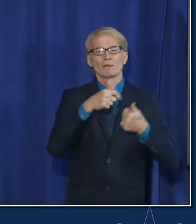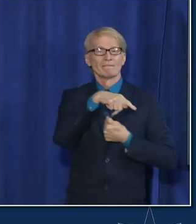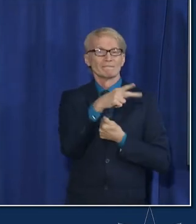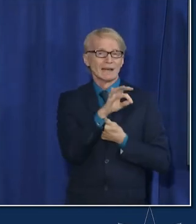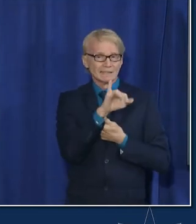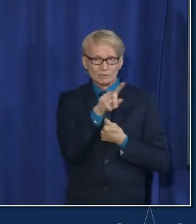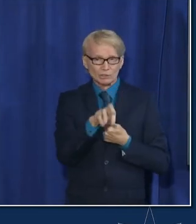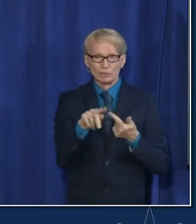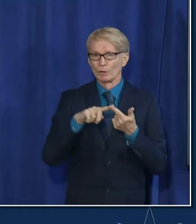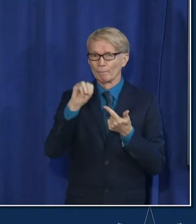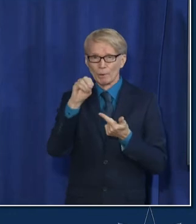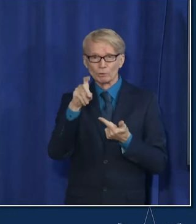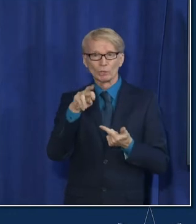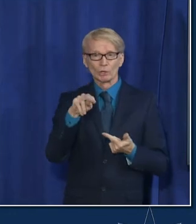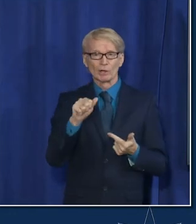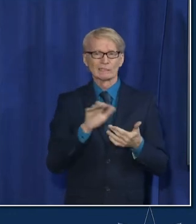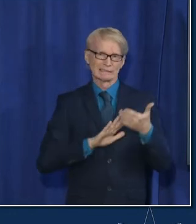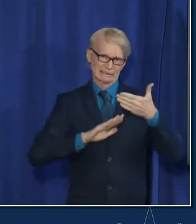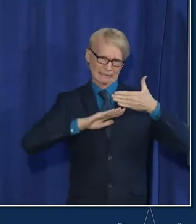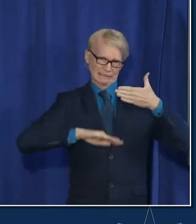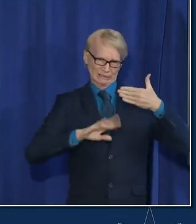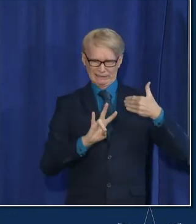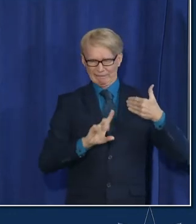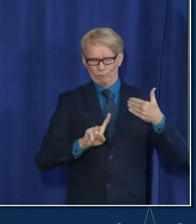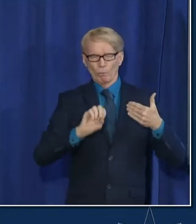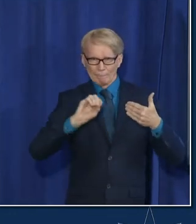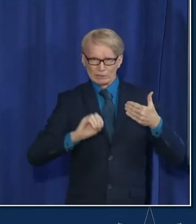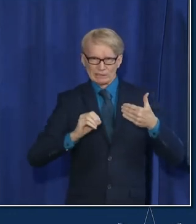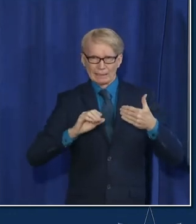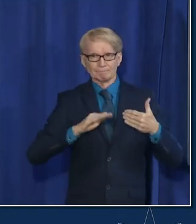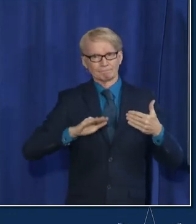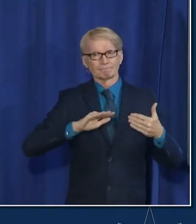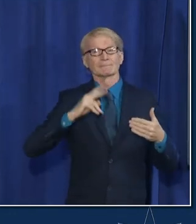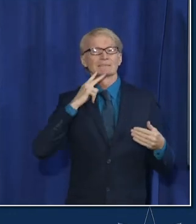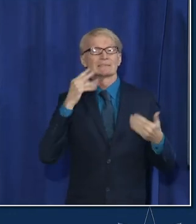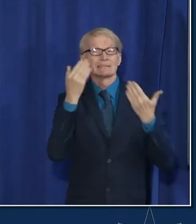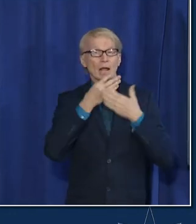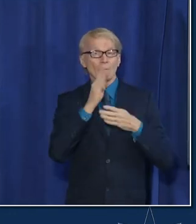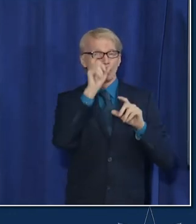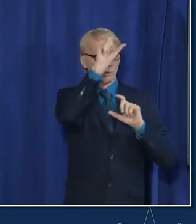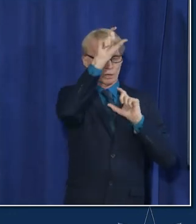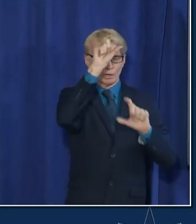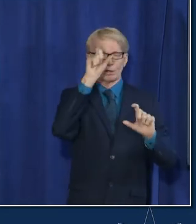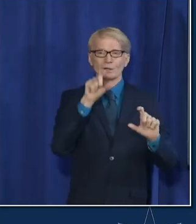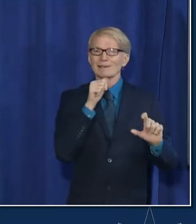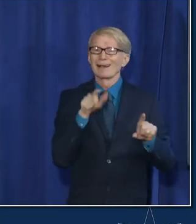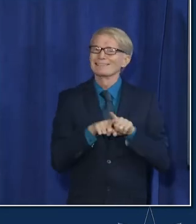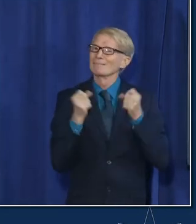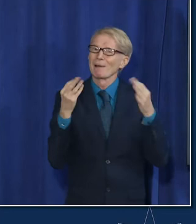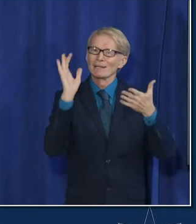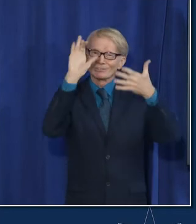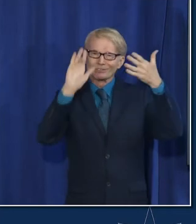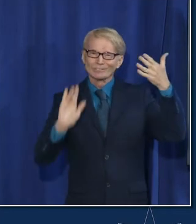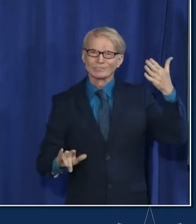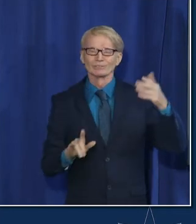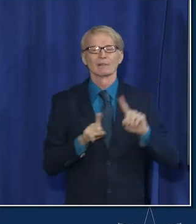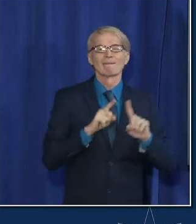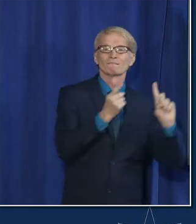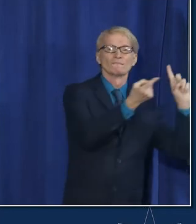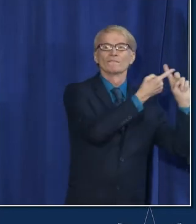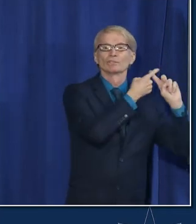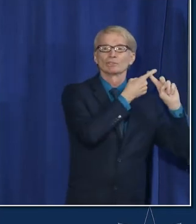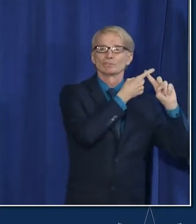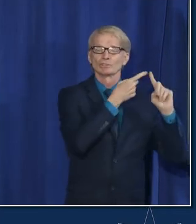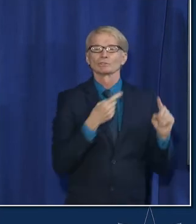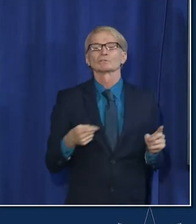we're at just under 71 percent as the city and you can see in dark blue relatively fewer communities that have hit 77 percent fully